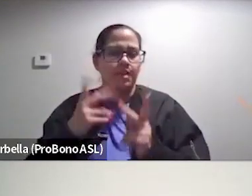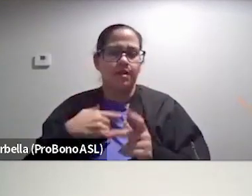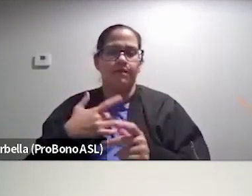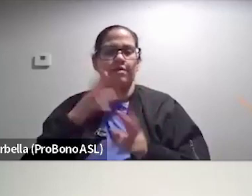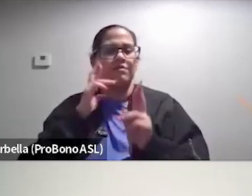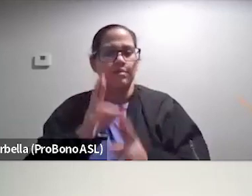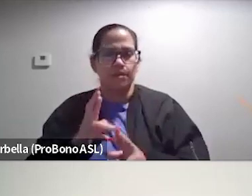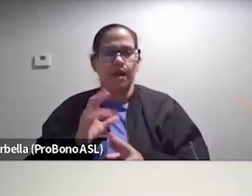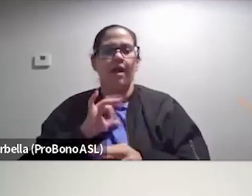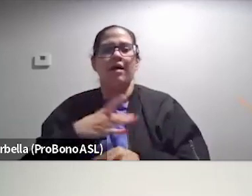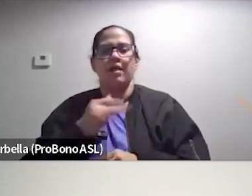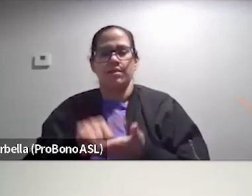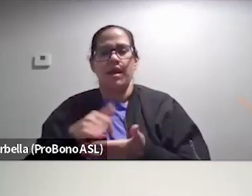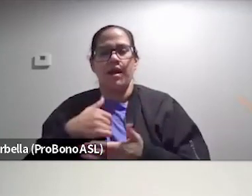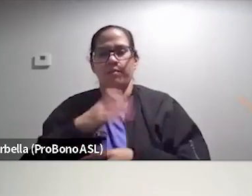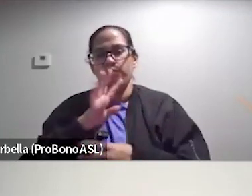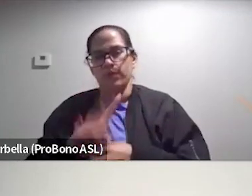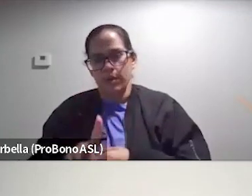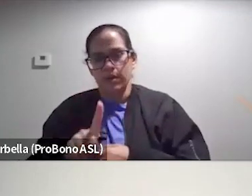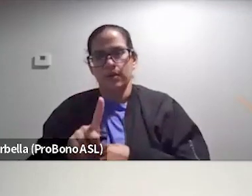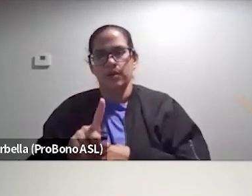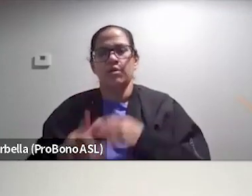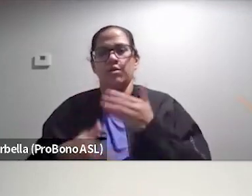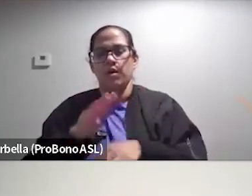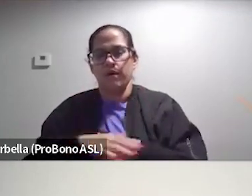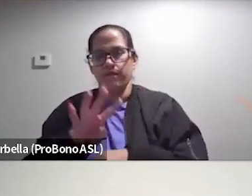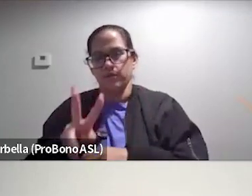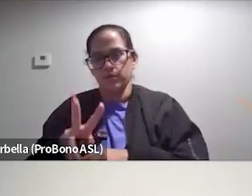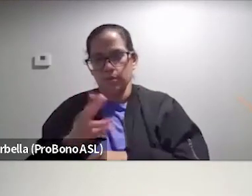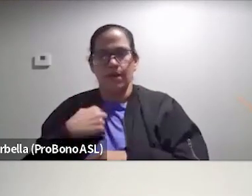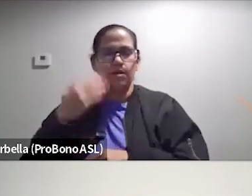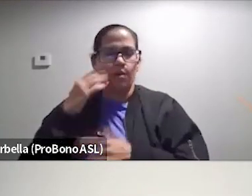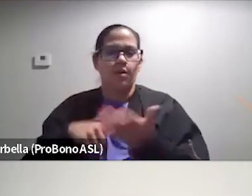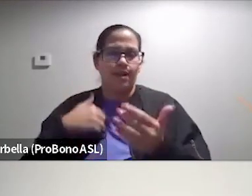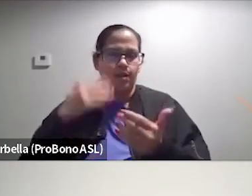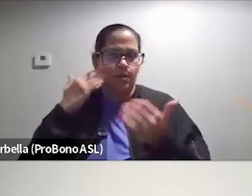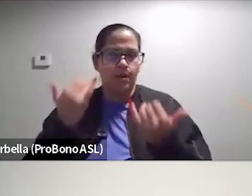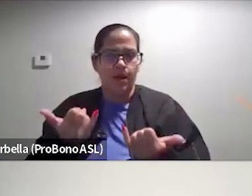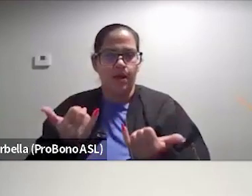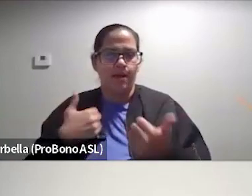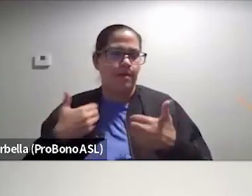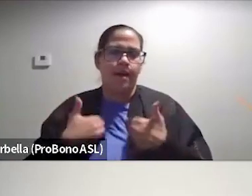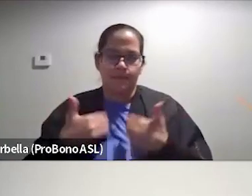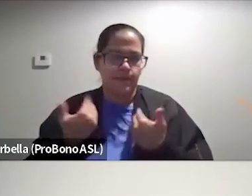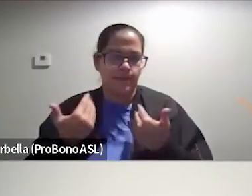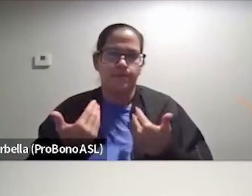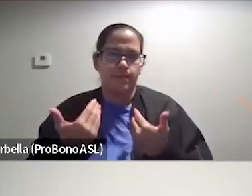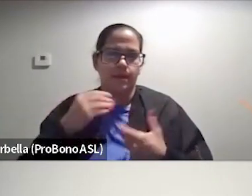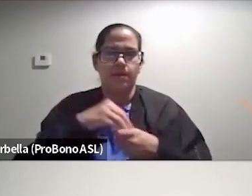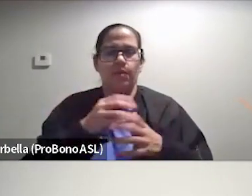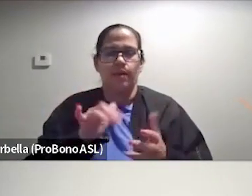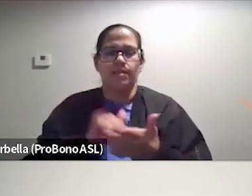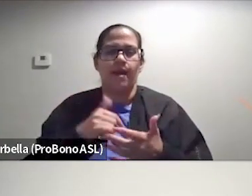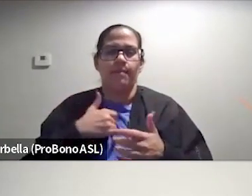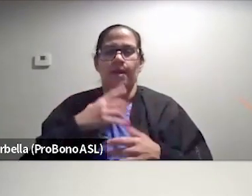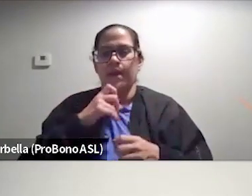feel respected. I like that I am 41 going on 42 and that I know what I know now I'm happy in, in the ways that